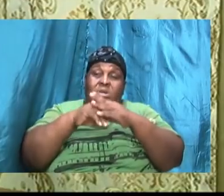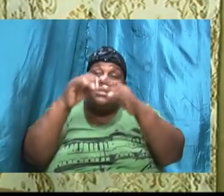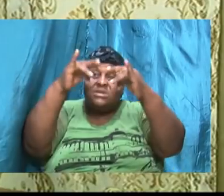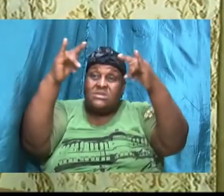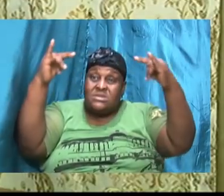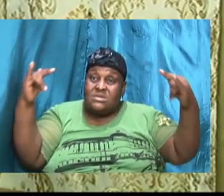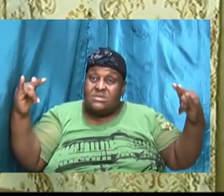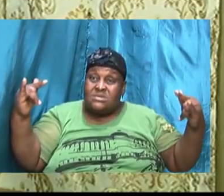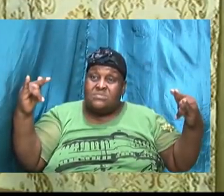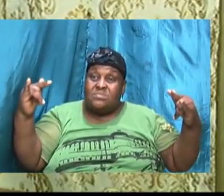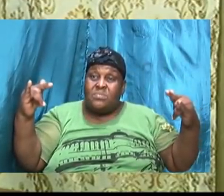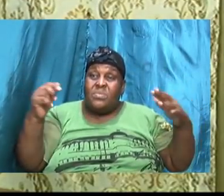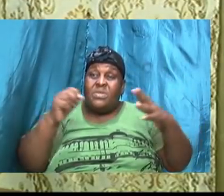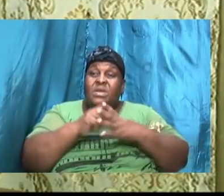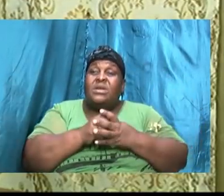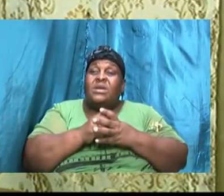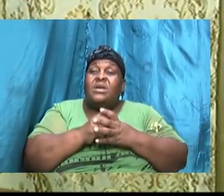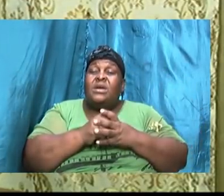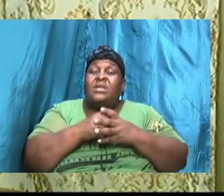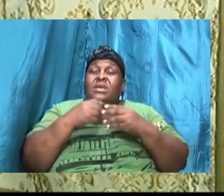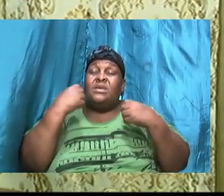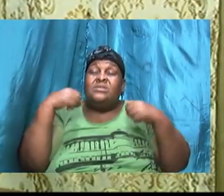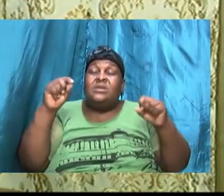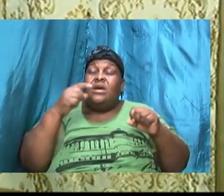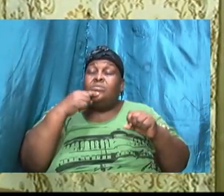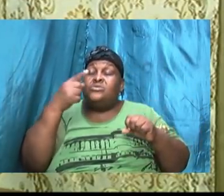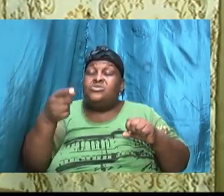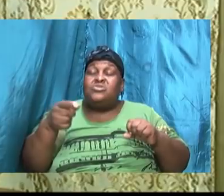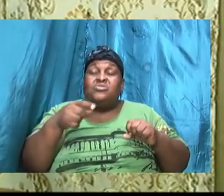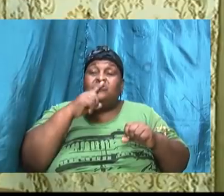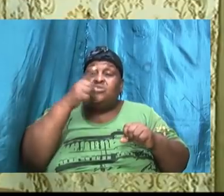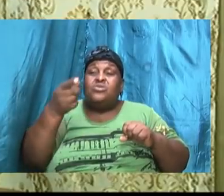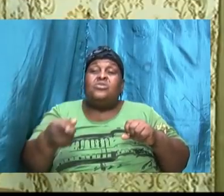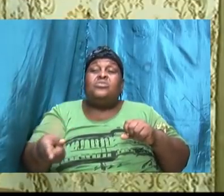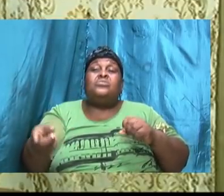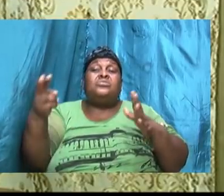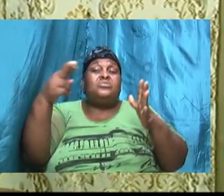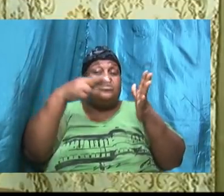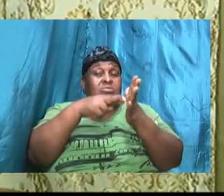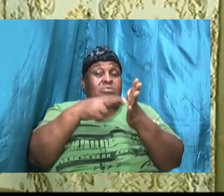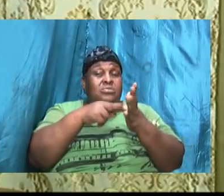and he said I will certainly return unto thee